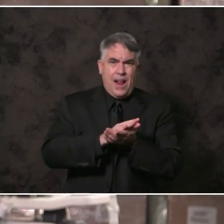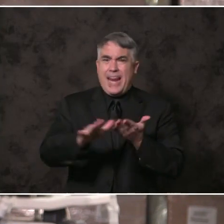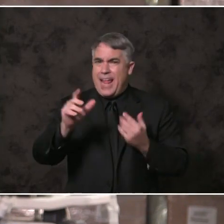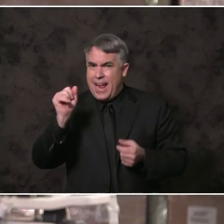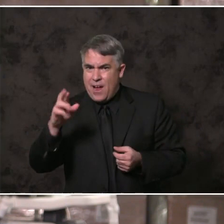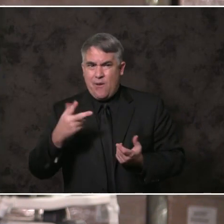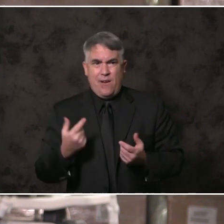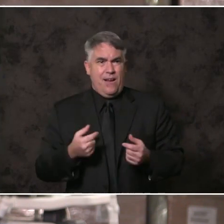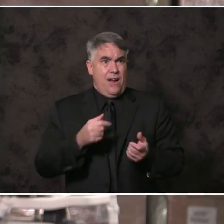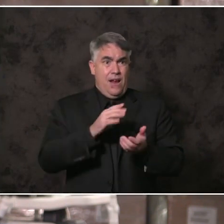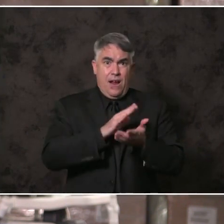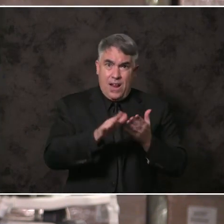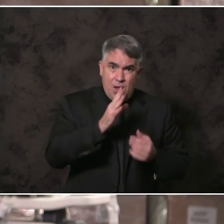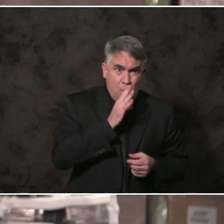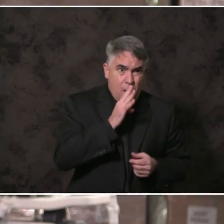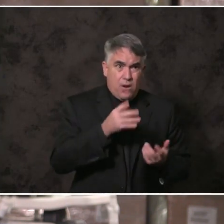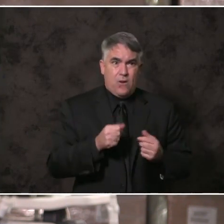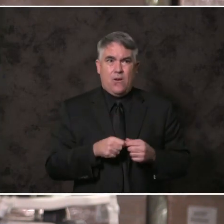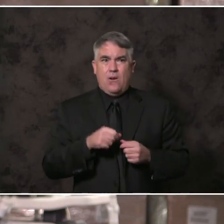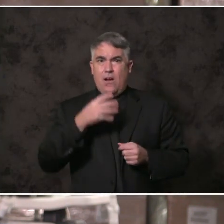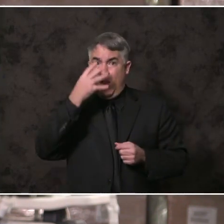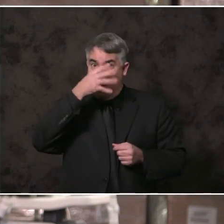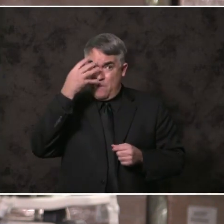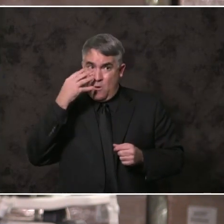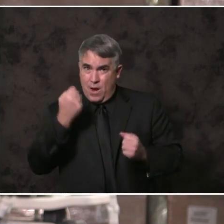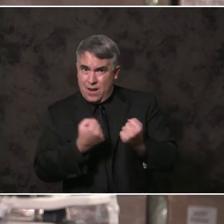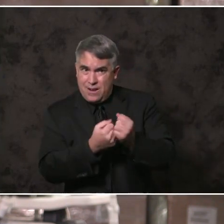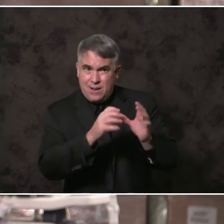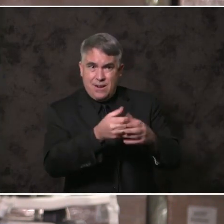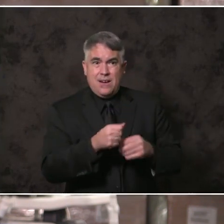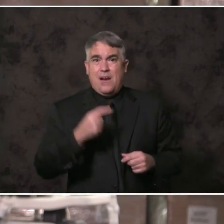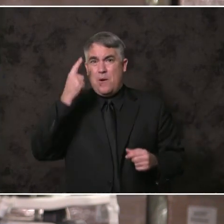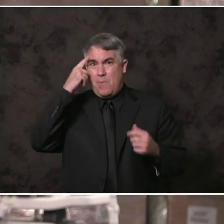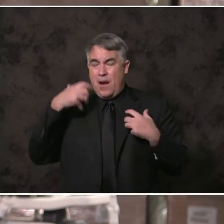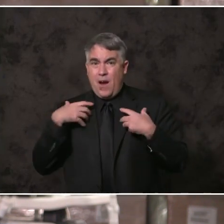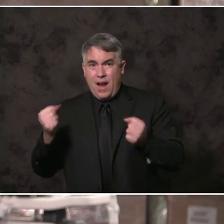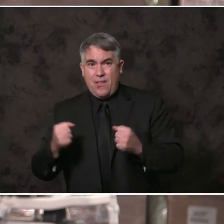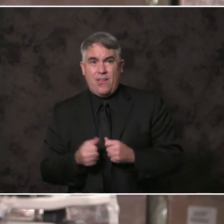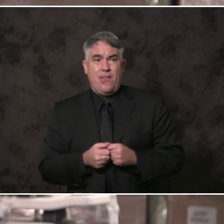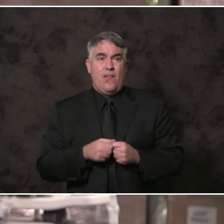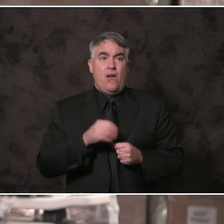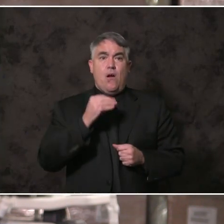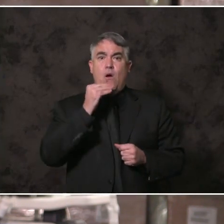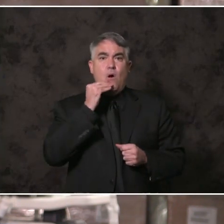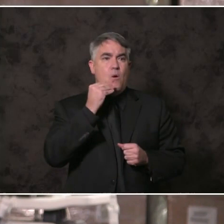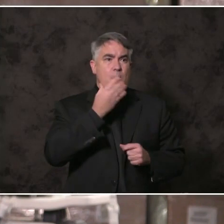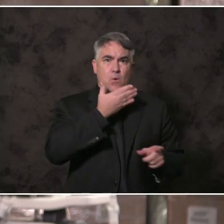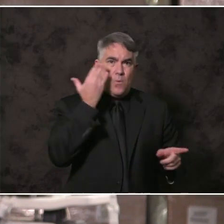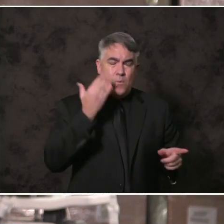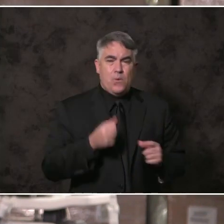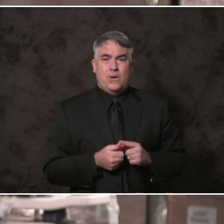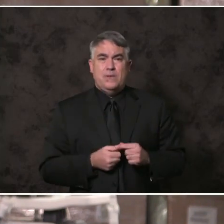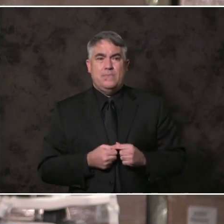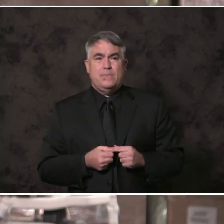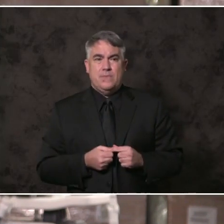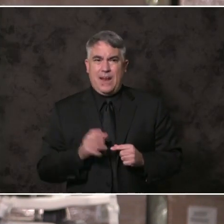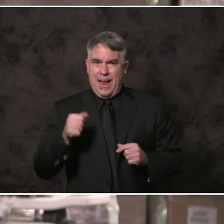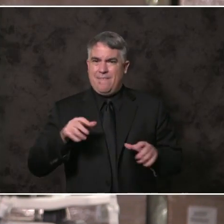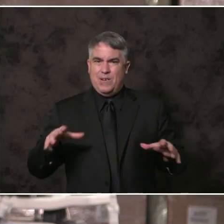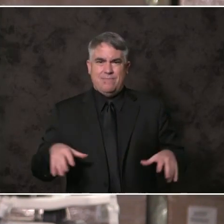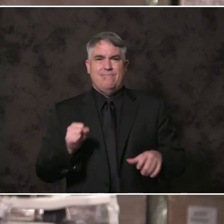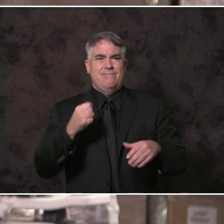immigrant population. From mental health care to housing and homelessness. Let's take action to make county government truly work for every San Diegan.